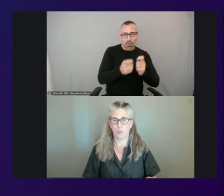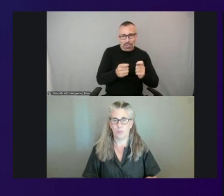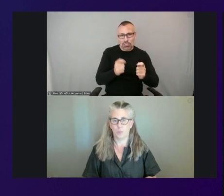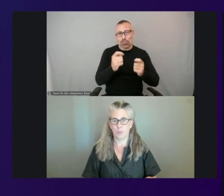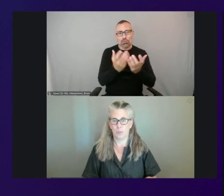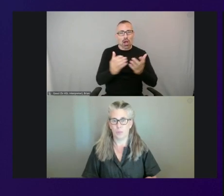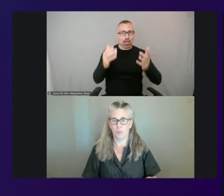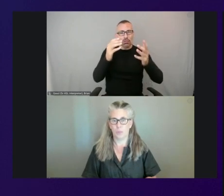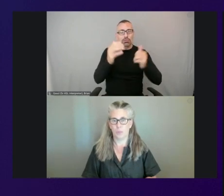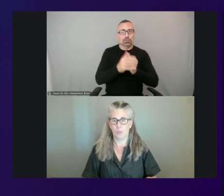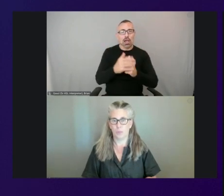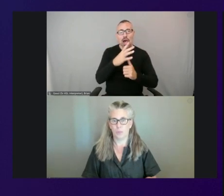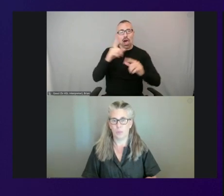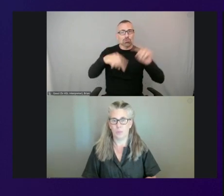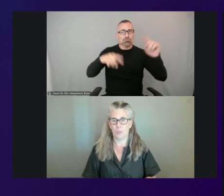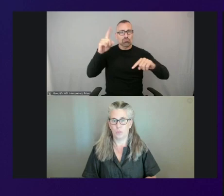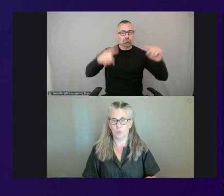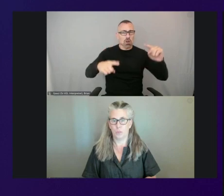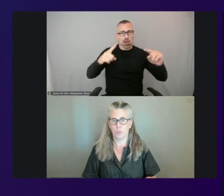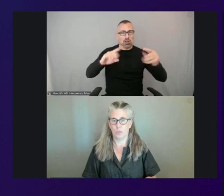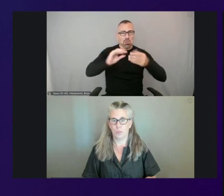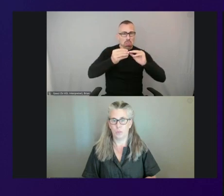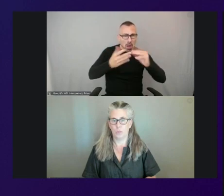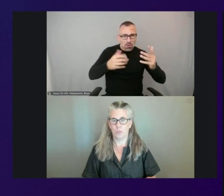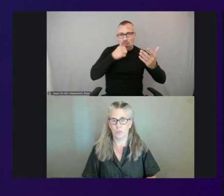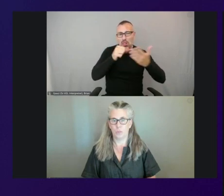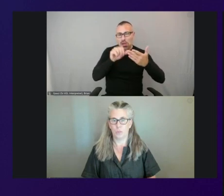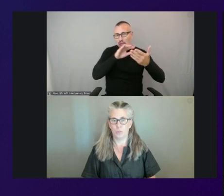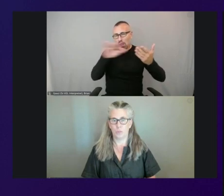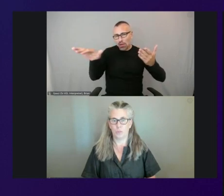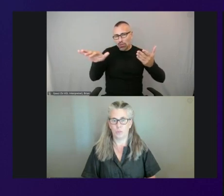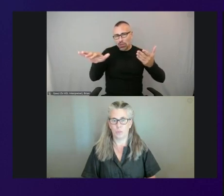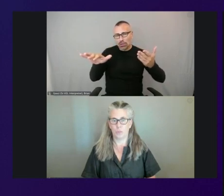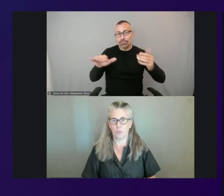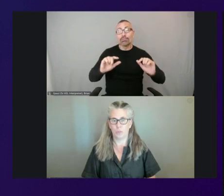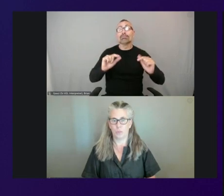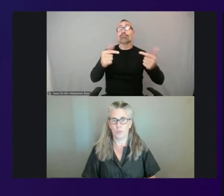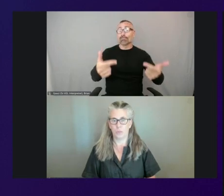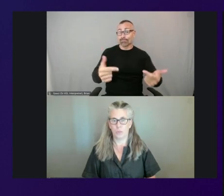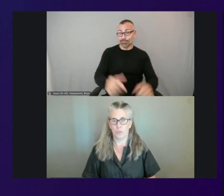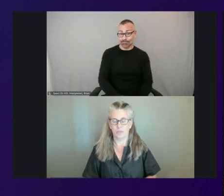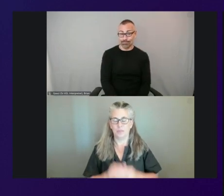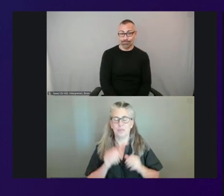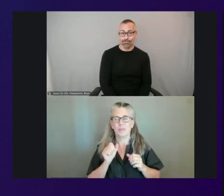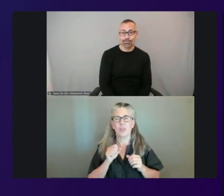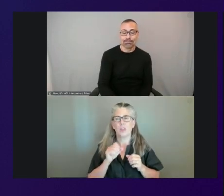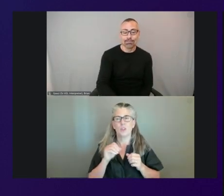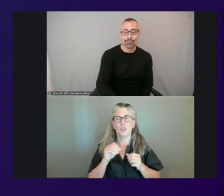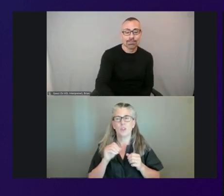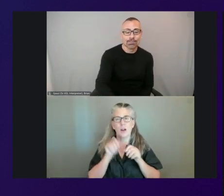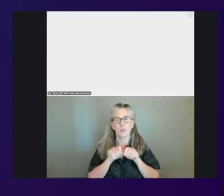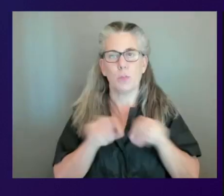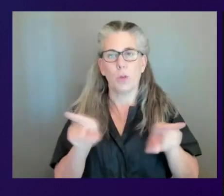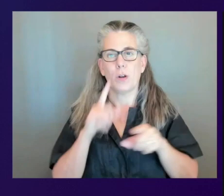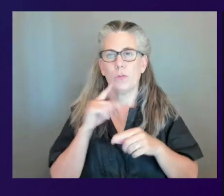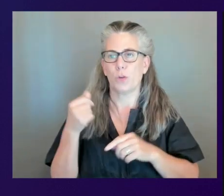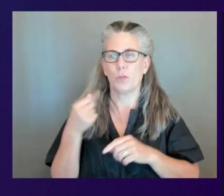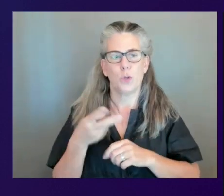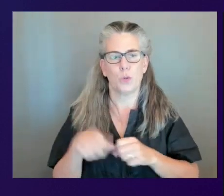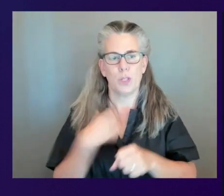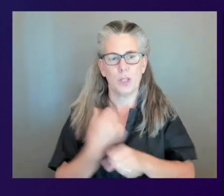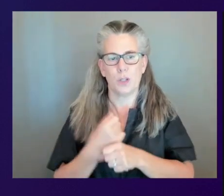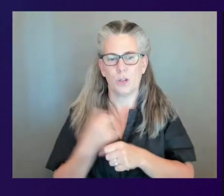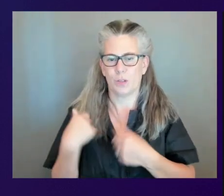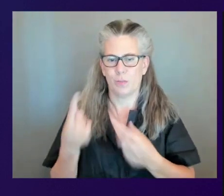a random sequence of numbers and letters after that i've had this deployed for a couple years in my account so you can see the the